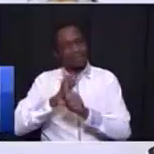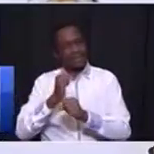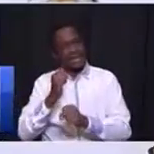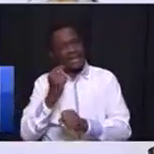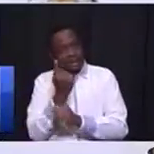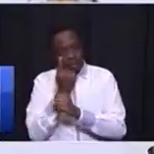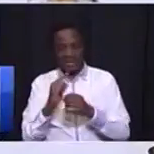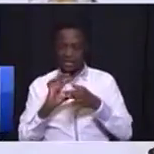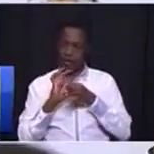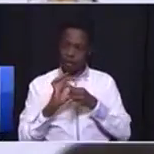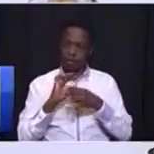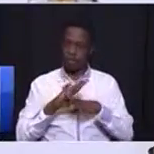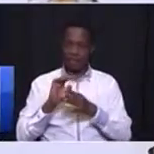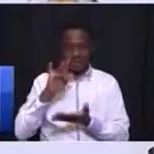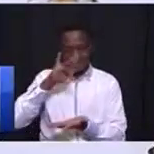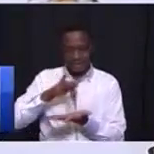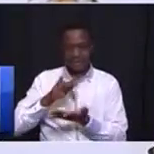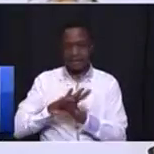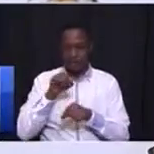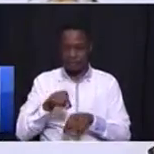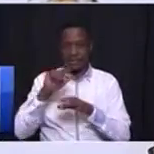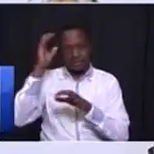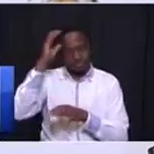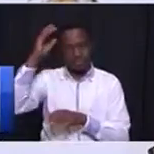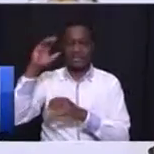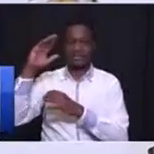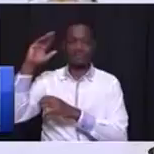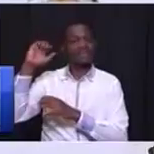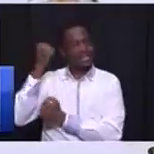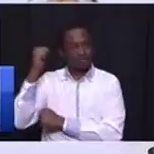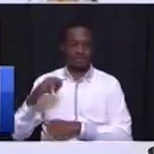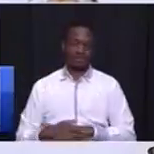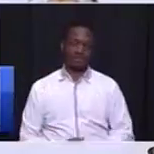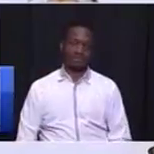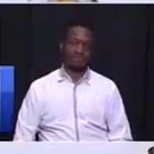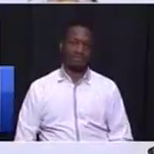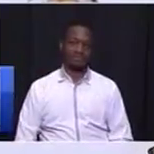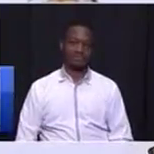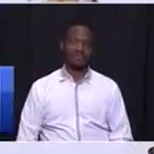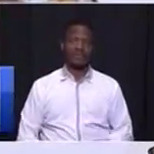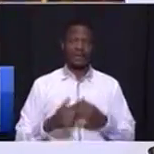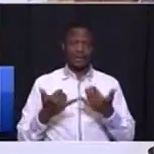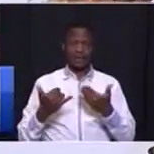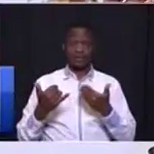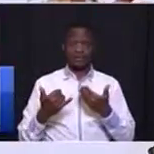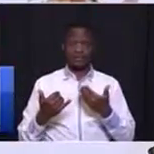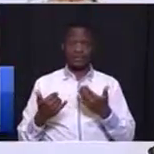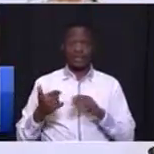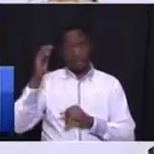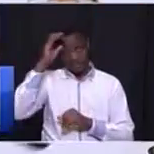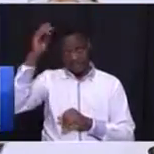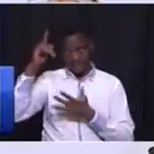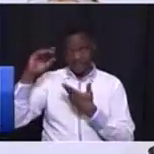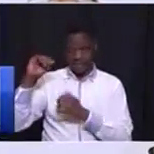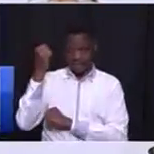home and the hub of this industry. again in the next six months now, we are done with the creative